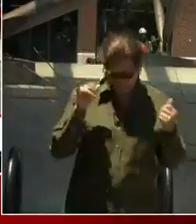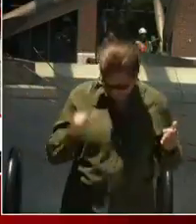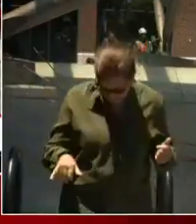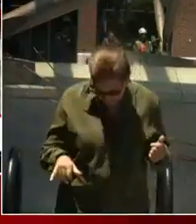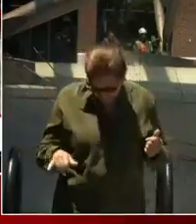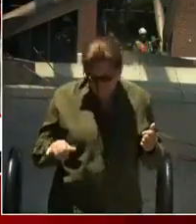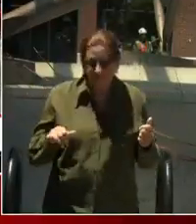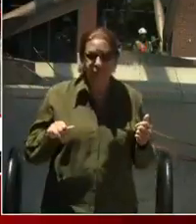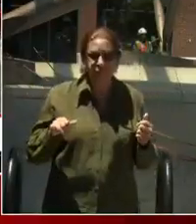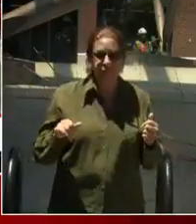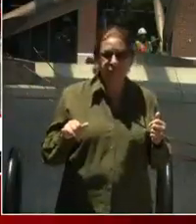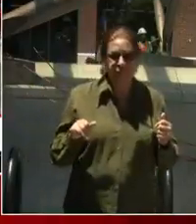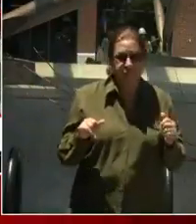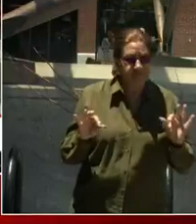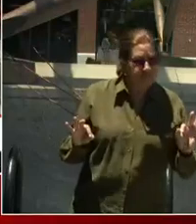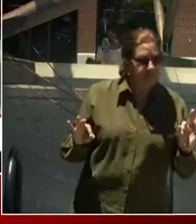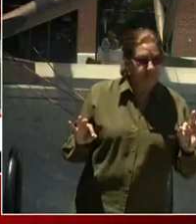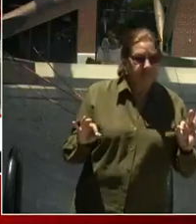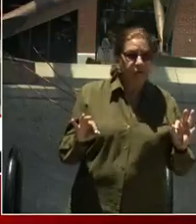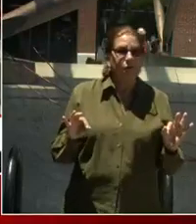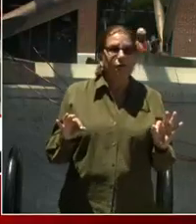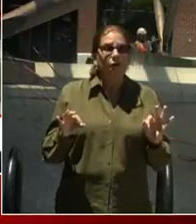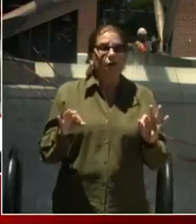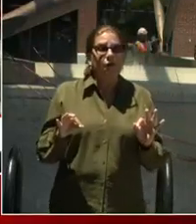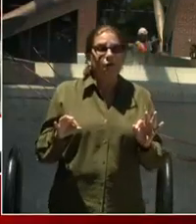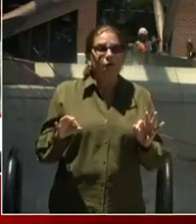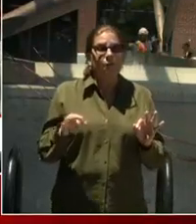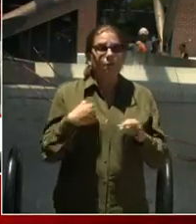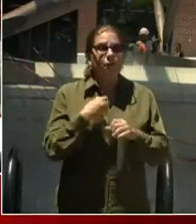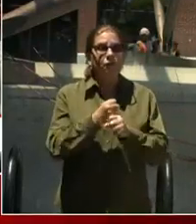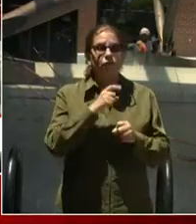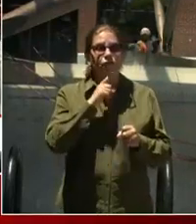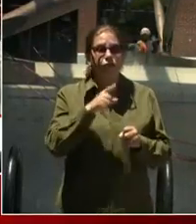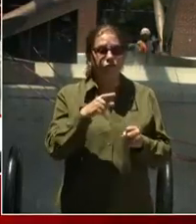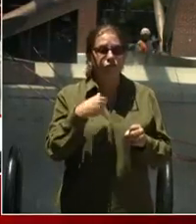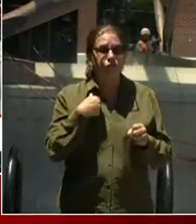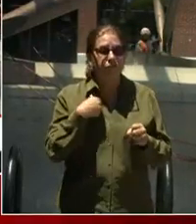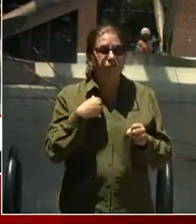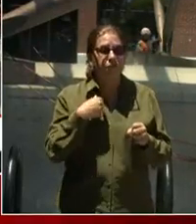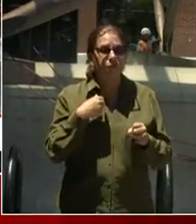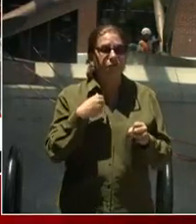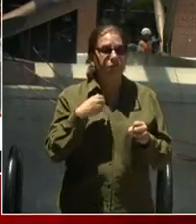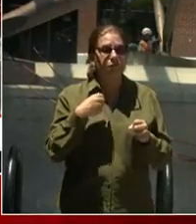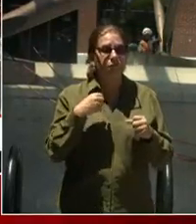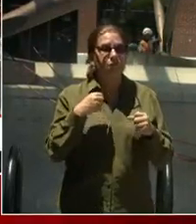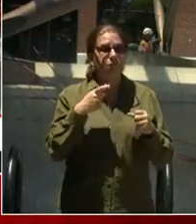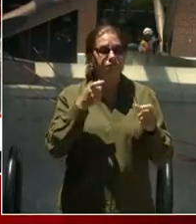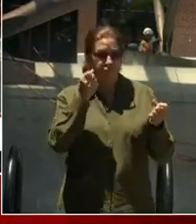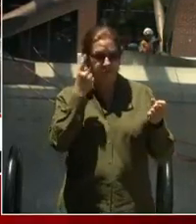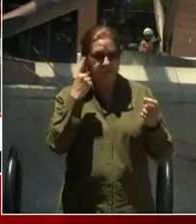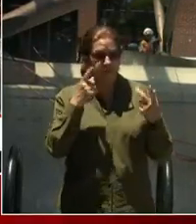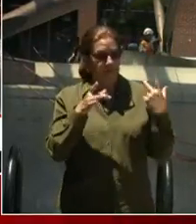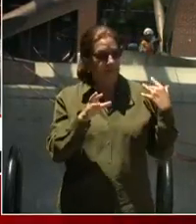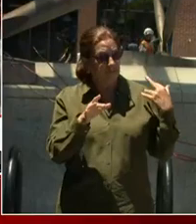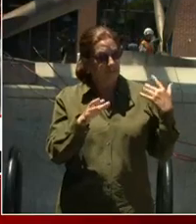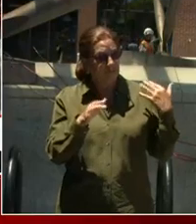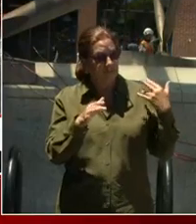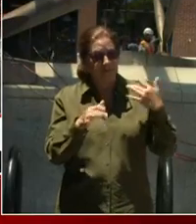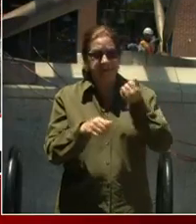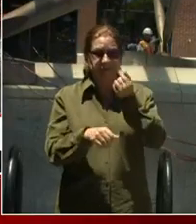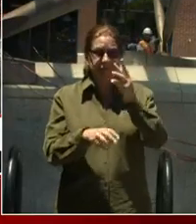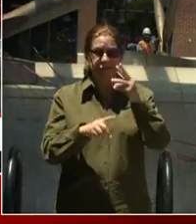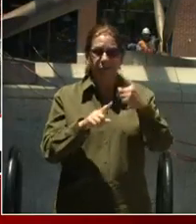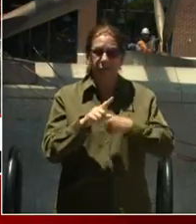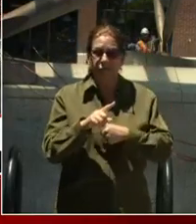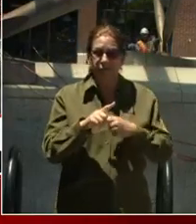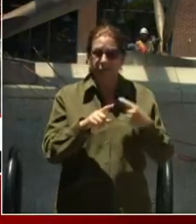And the person who's going to make sure, who's led us through these last 16 months, who's going to make sure that we, our comeback is like no other comeback around the